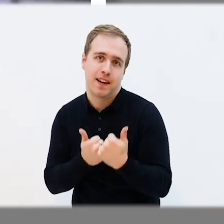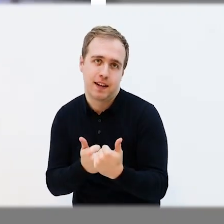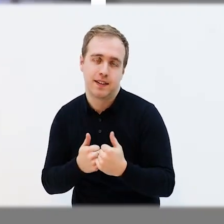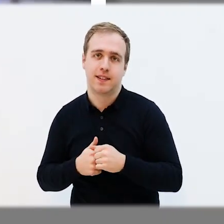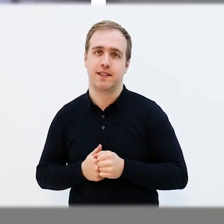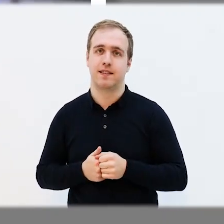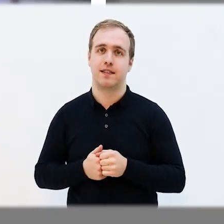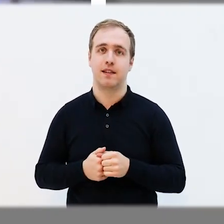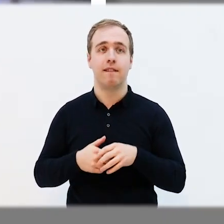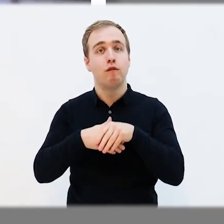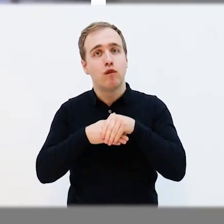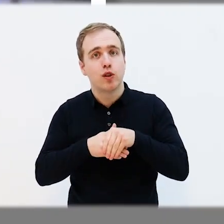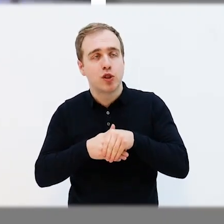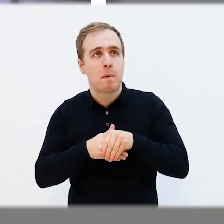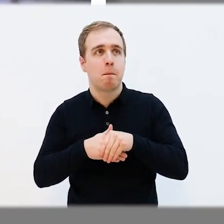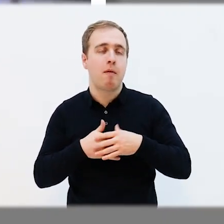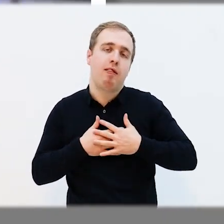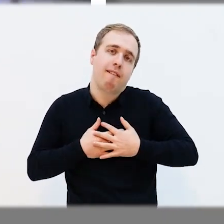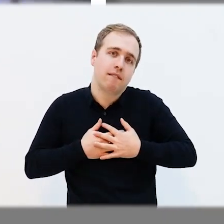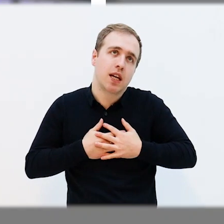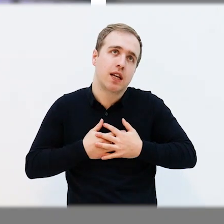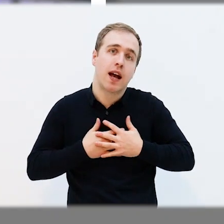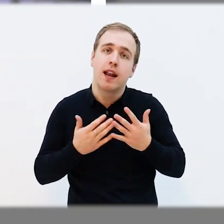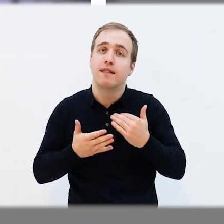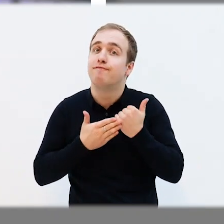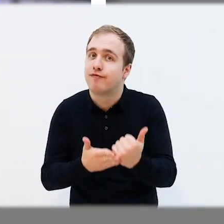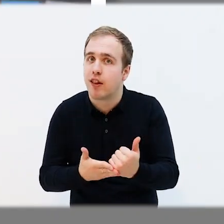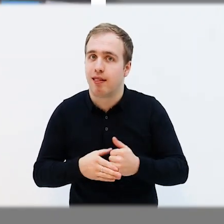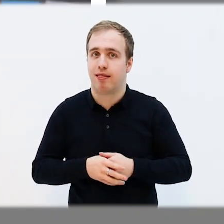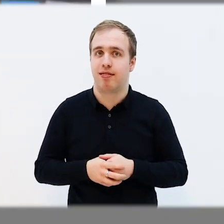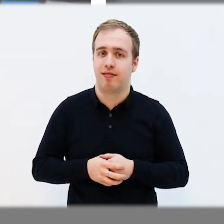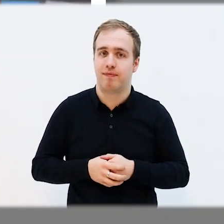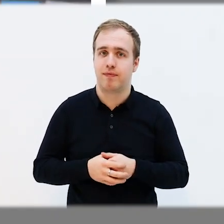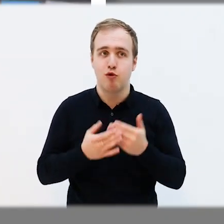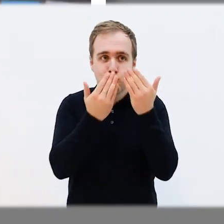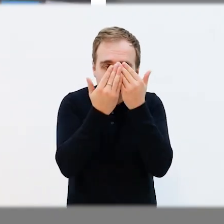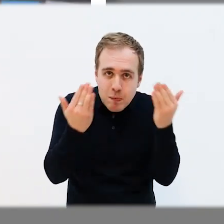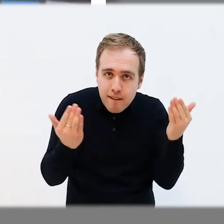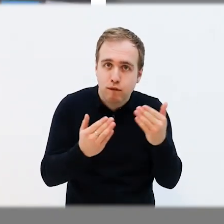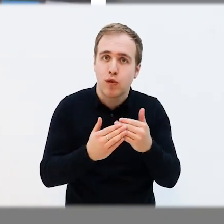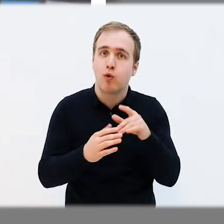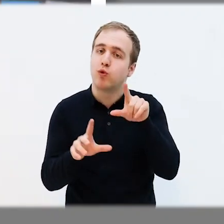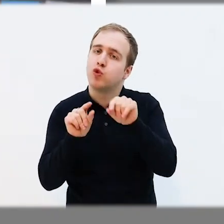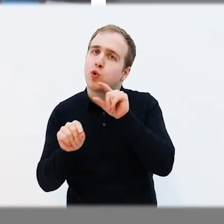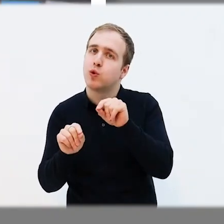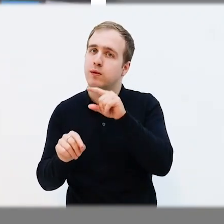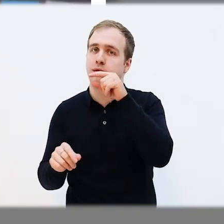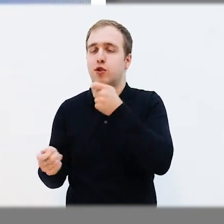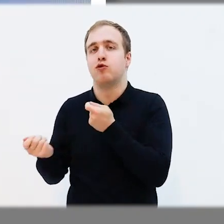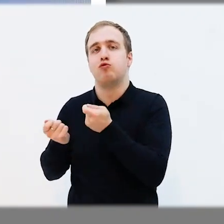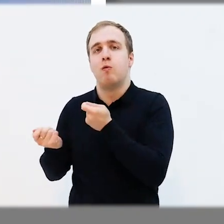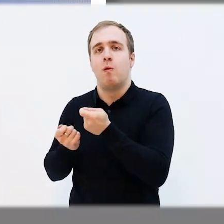Friendship, loving and helpful. Respectful, choice and control.